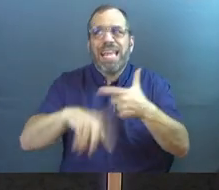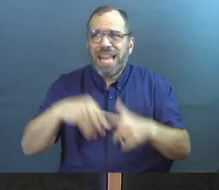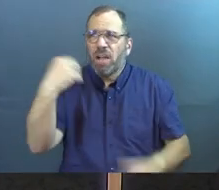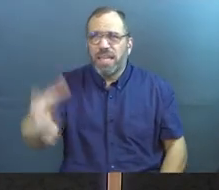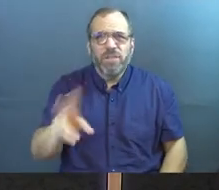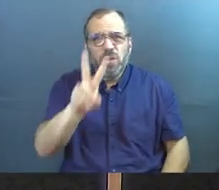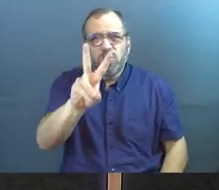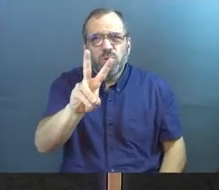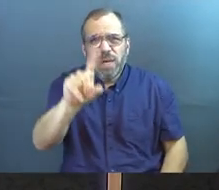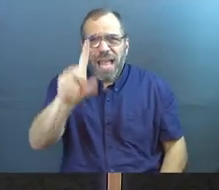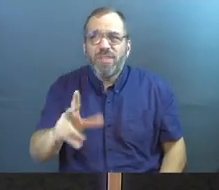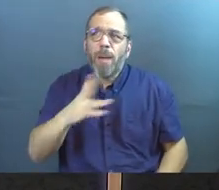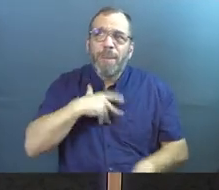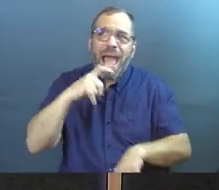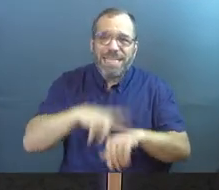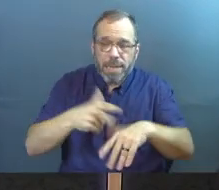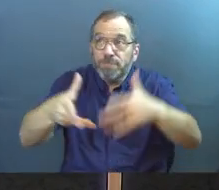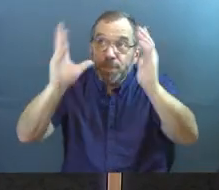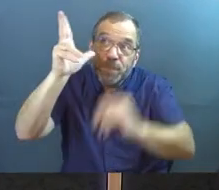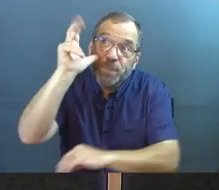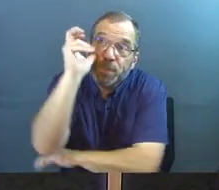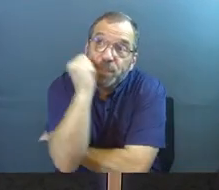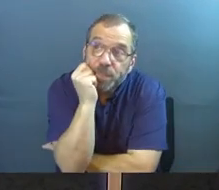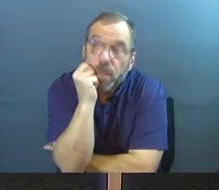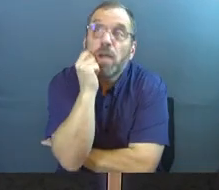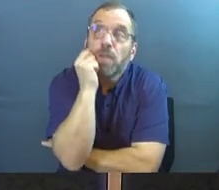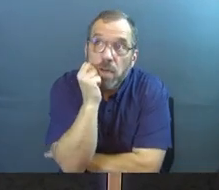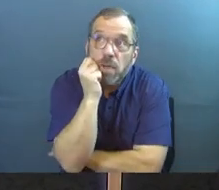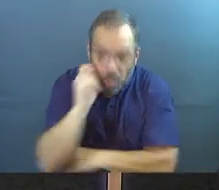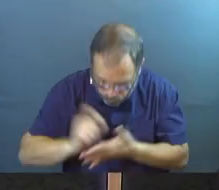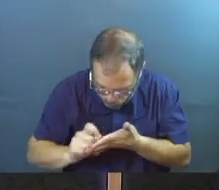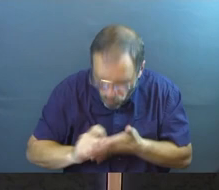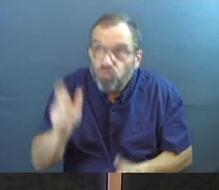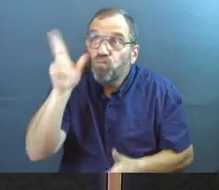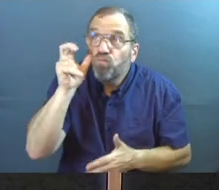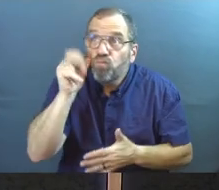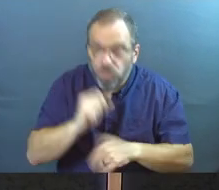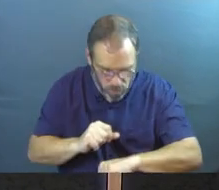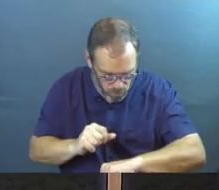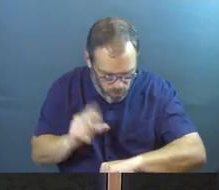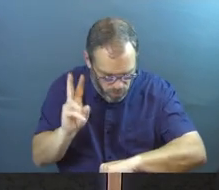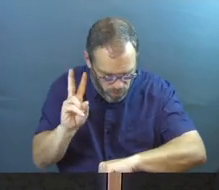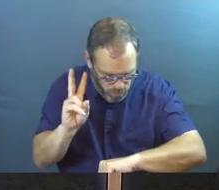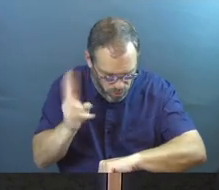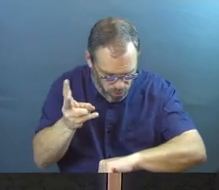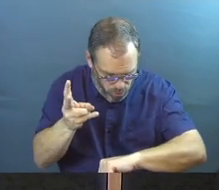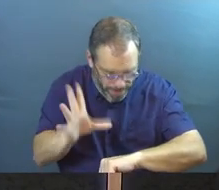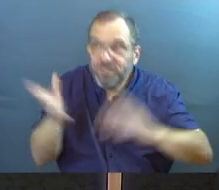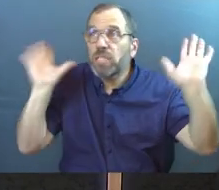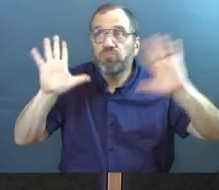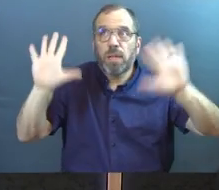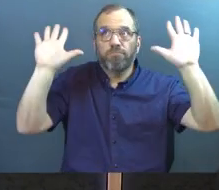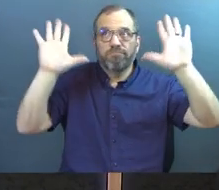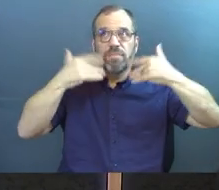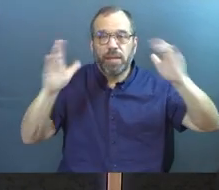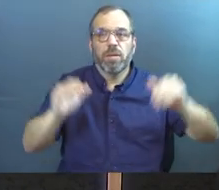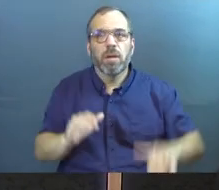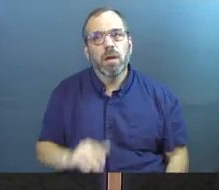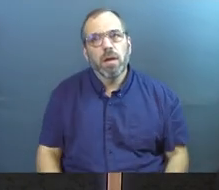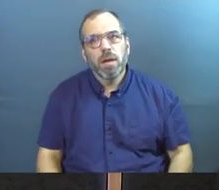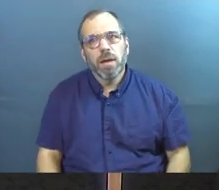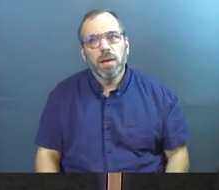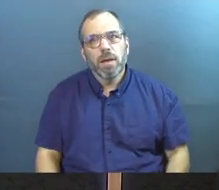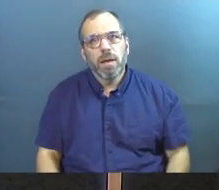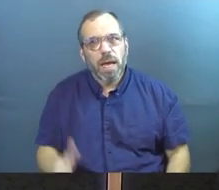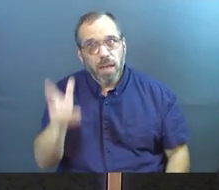give you two-and-a-half minutes of my attention sitting down right here. You can have a tiny bit of influence on me, and